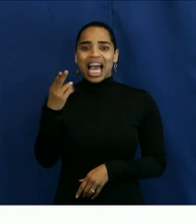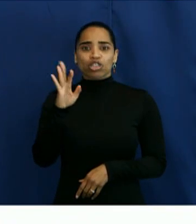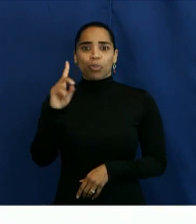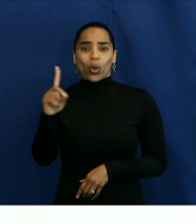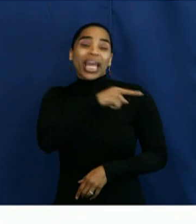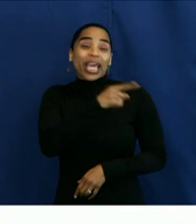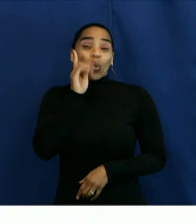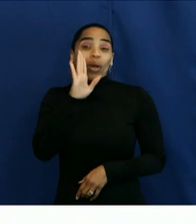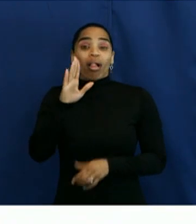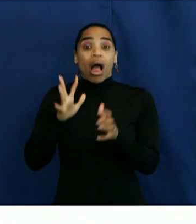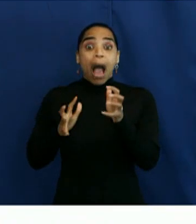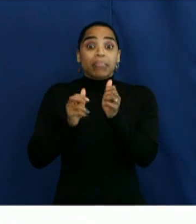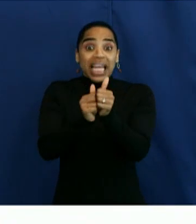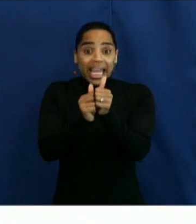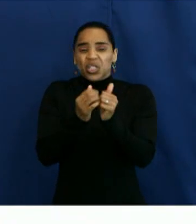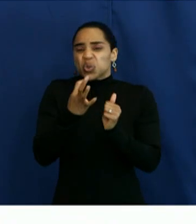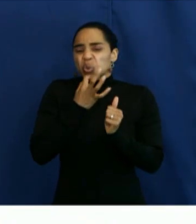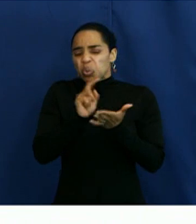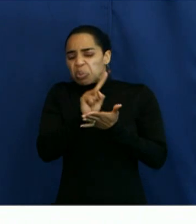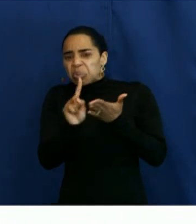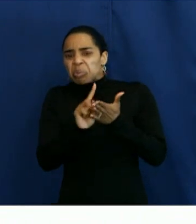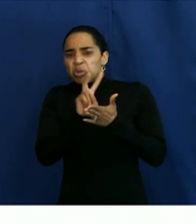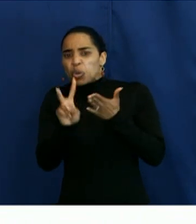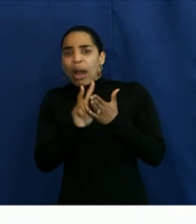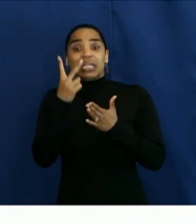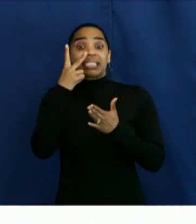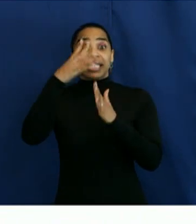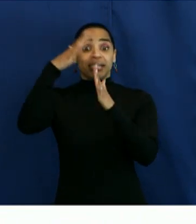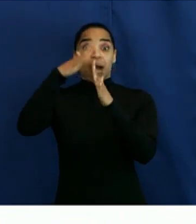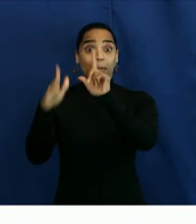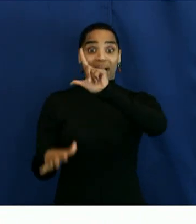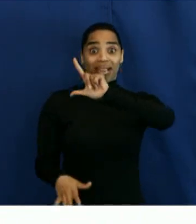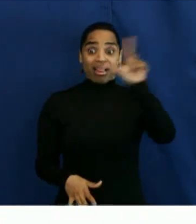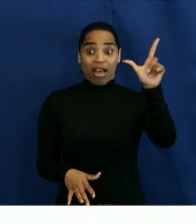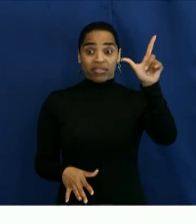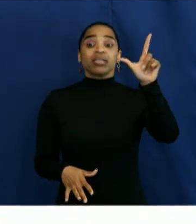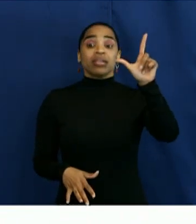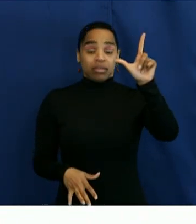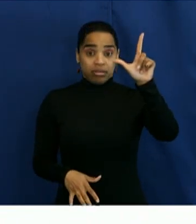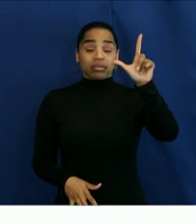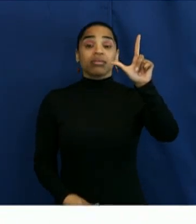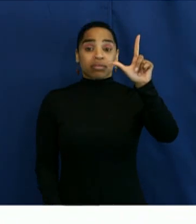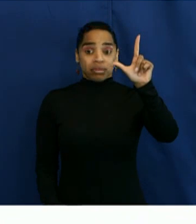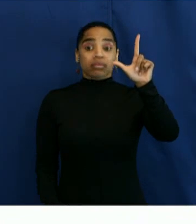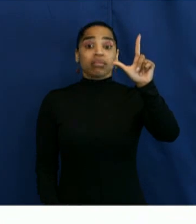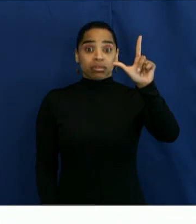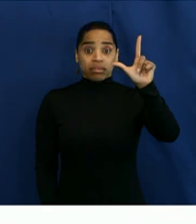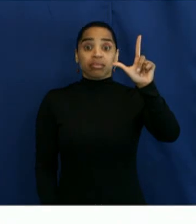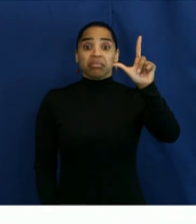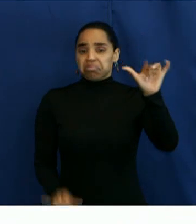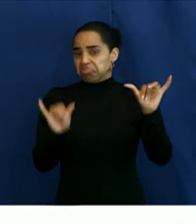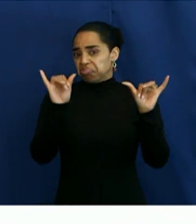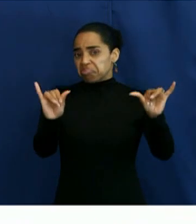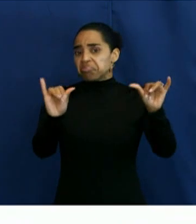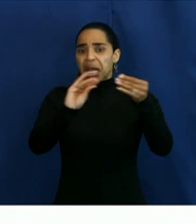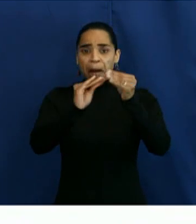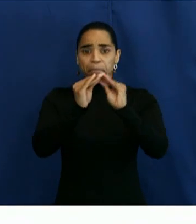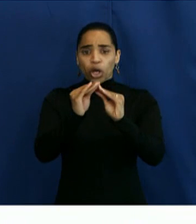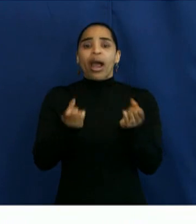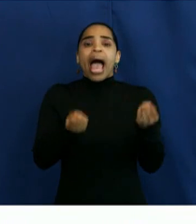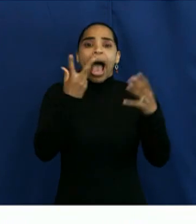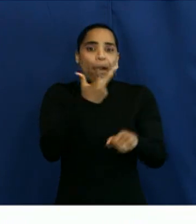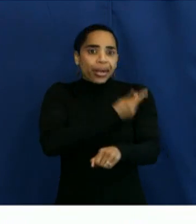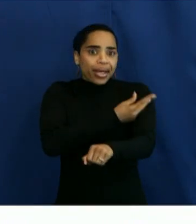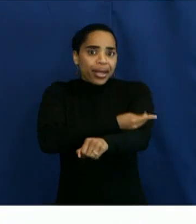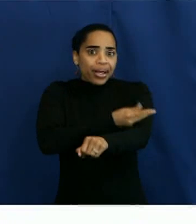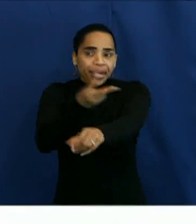hours. What you'll see there on the top left is very significant or similar to what you've seen throughout this, the doses